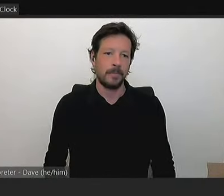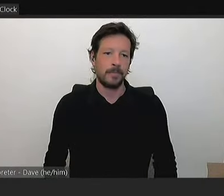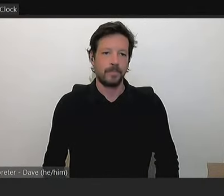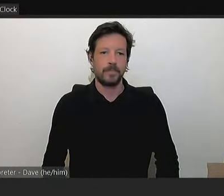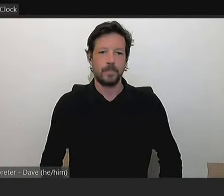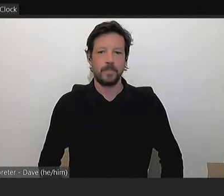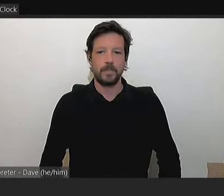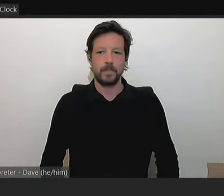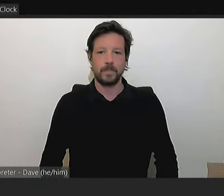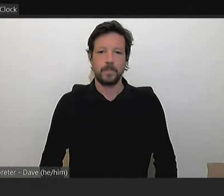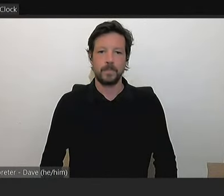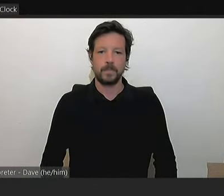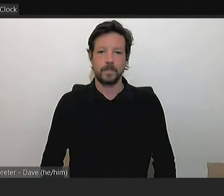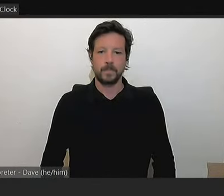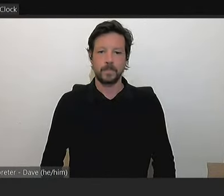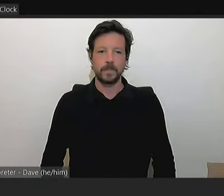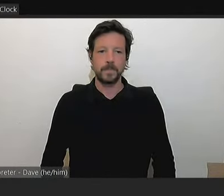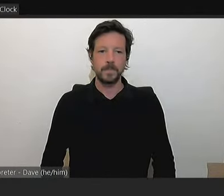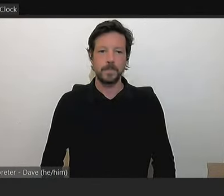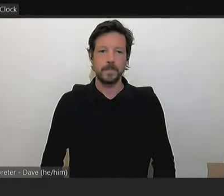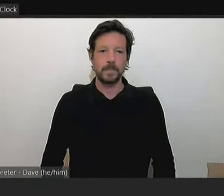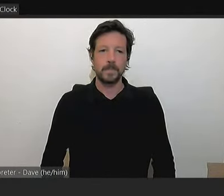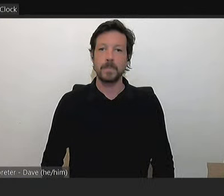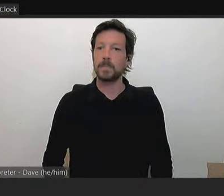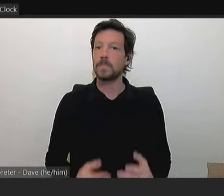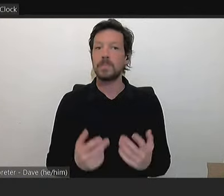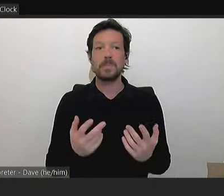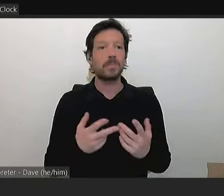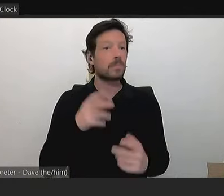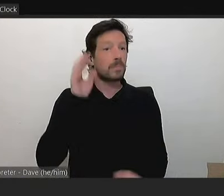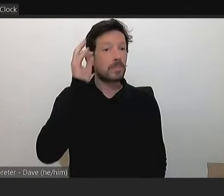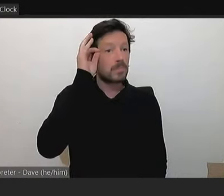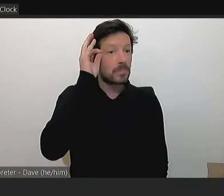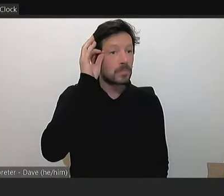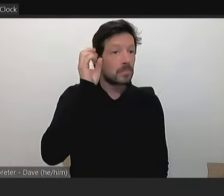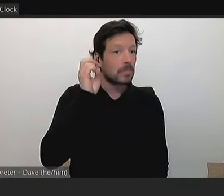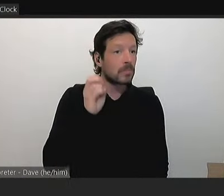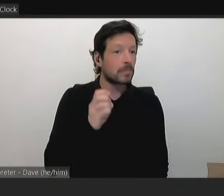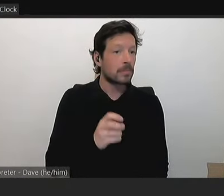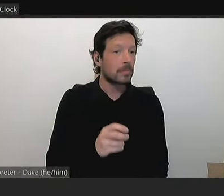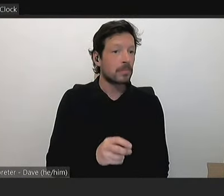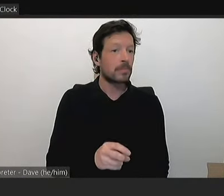Thank you. Any other councillors would like to speak on the item? Hannan?